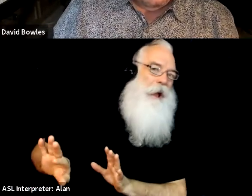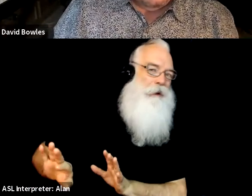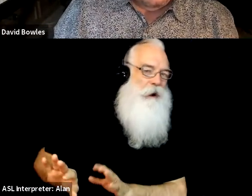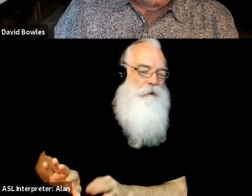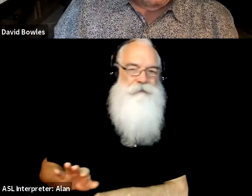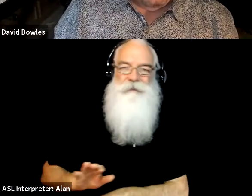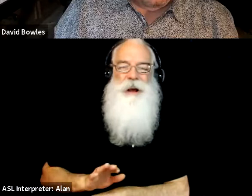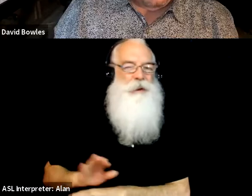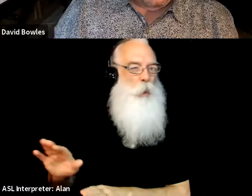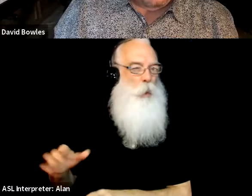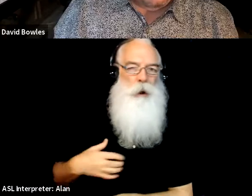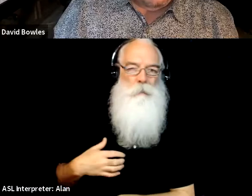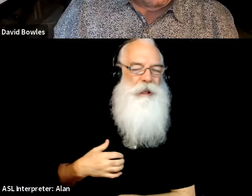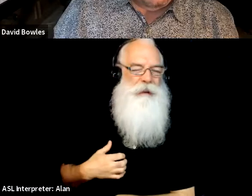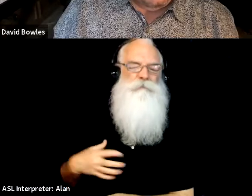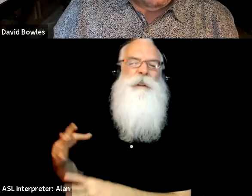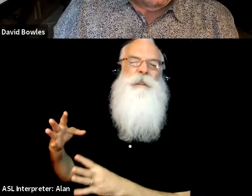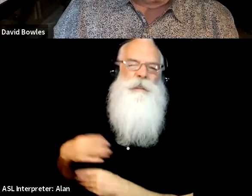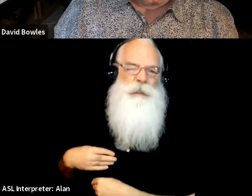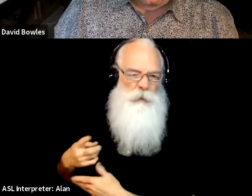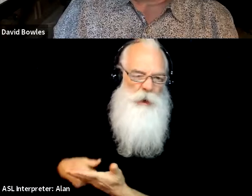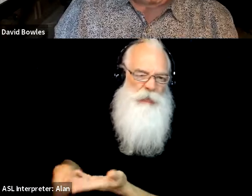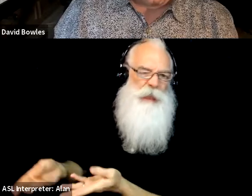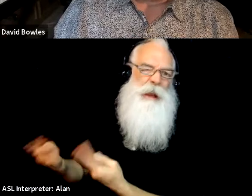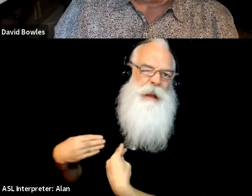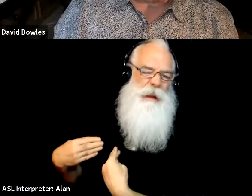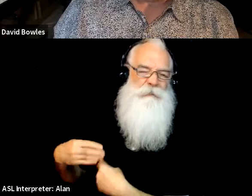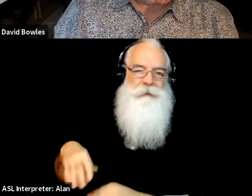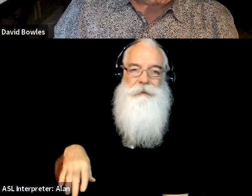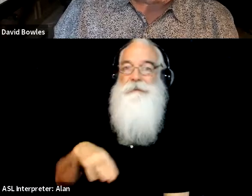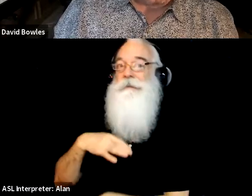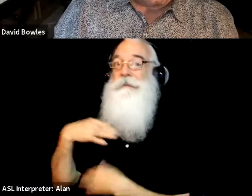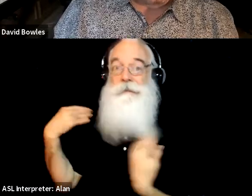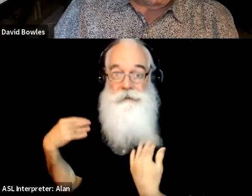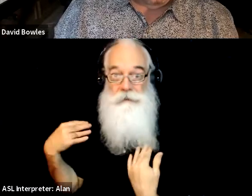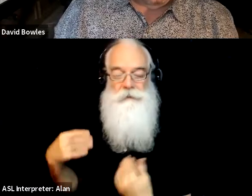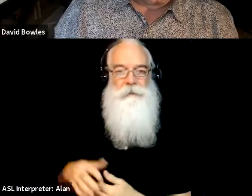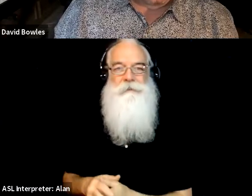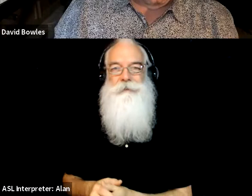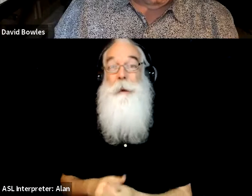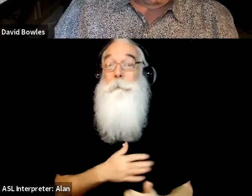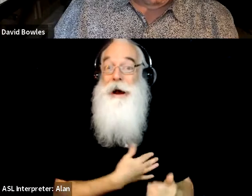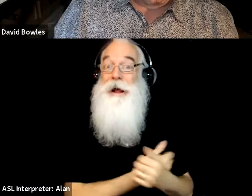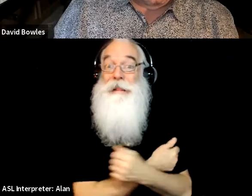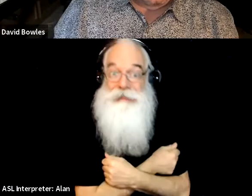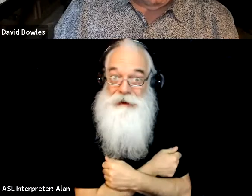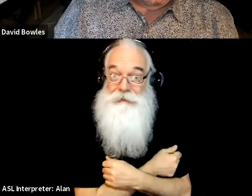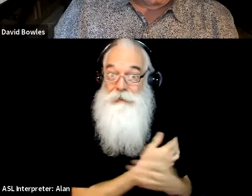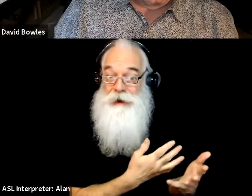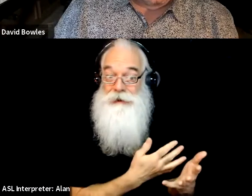complain and be happy with whatever I get because my, my great love is first draft.